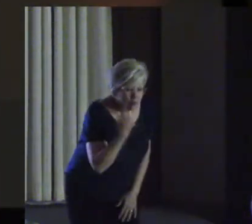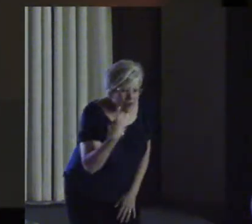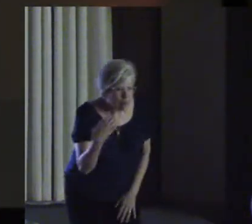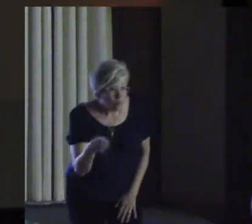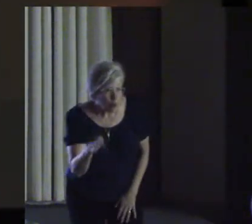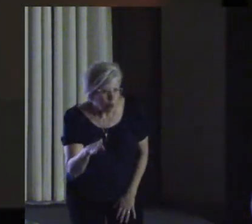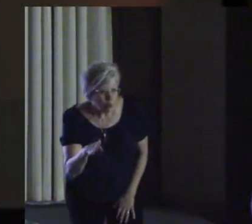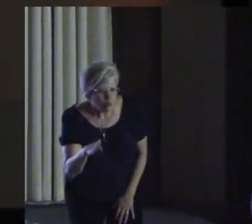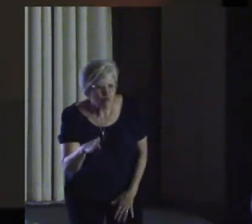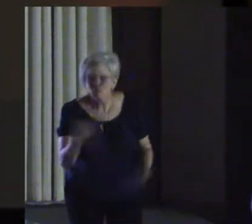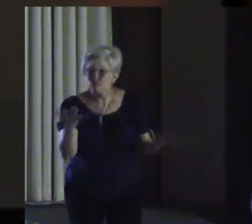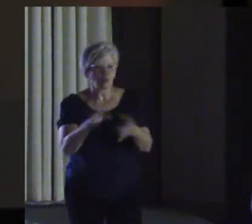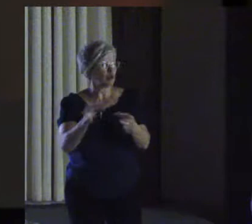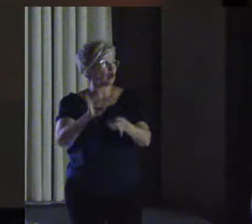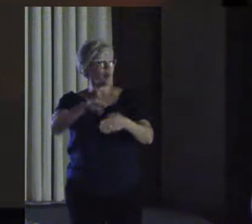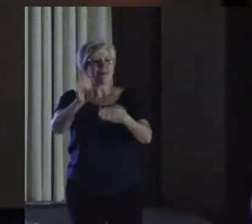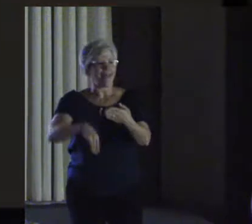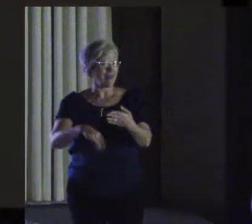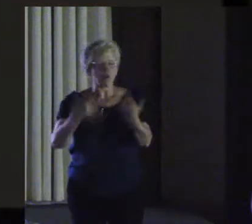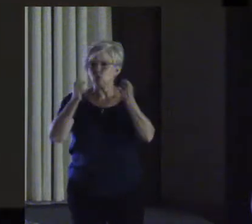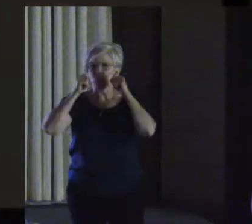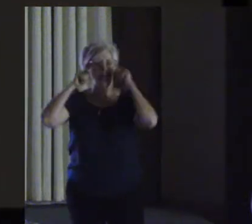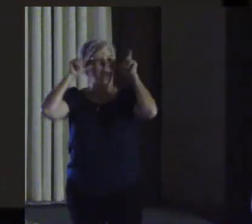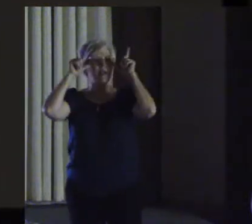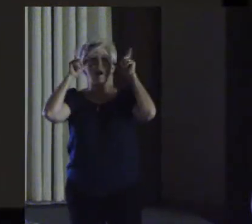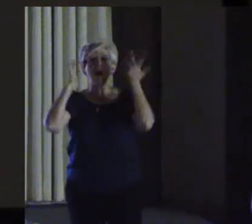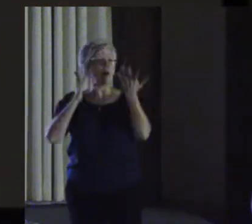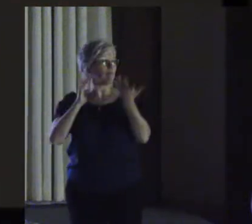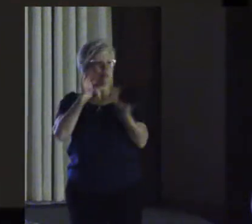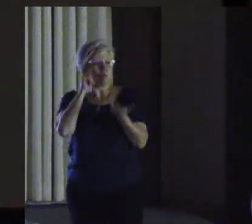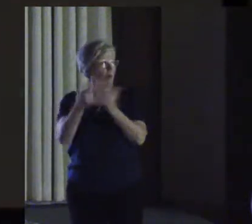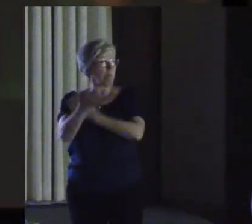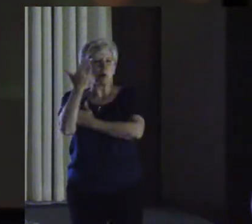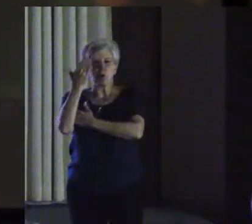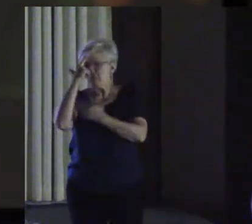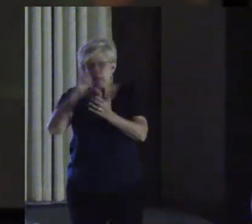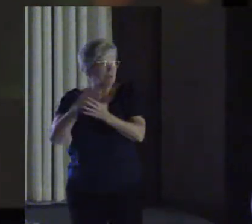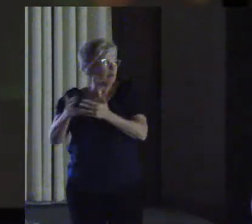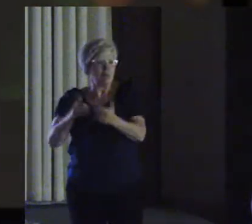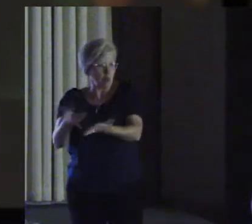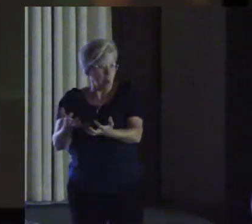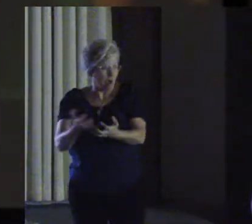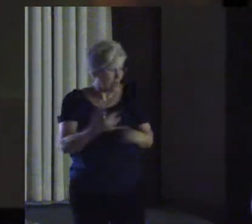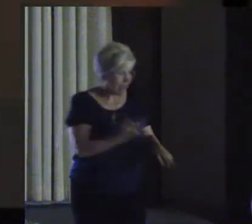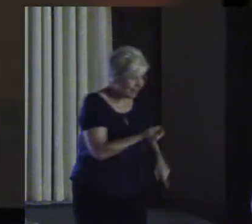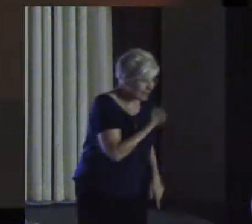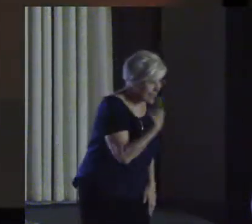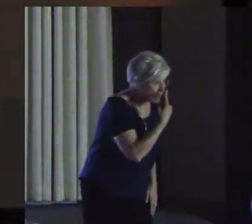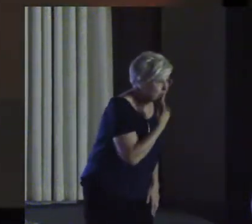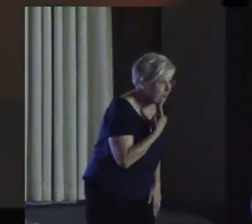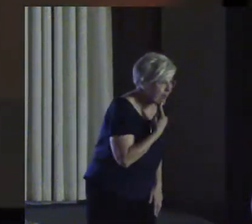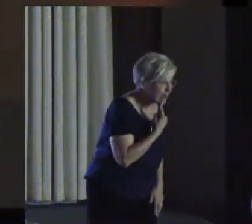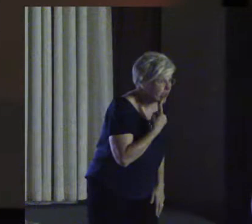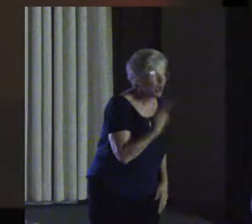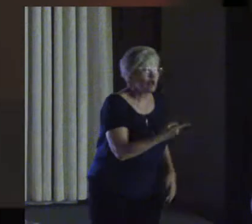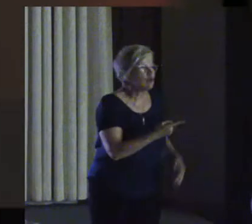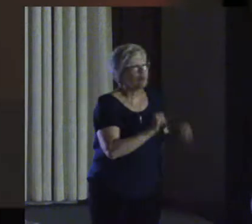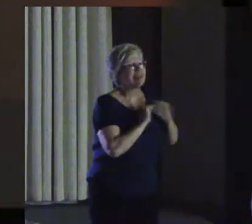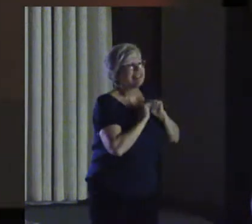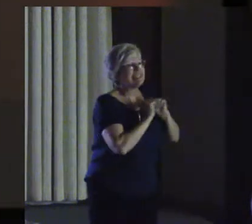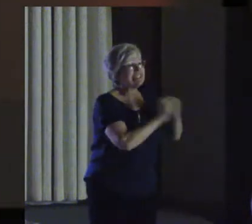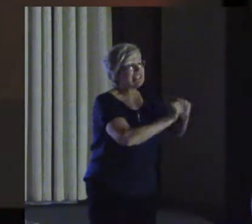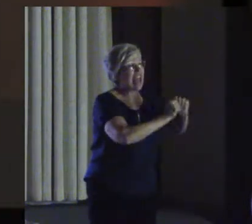ends. You wake up in your bed and believe whatever you want to believe. You take the red pill. You stay in Wonderland.